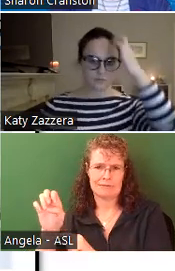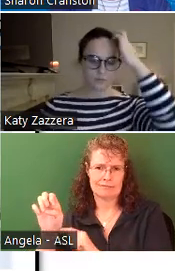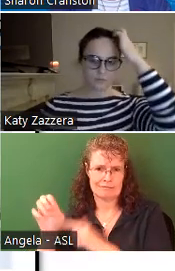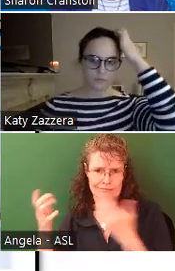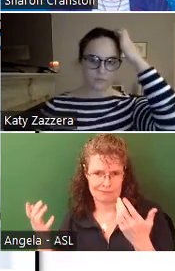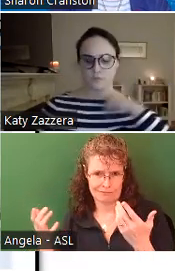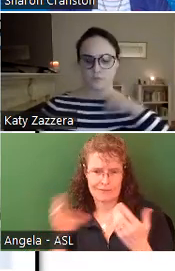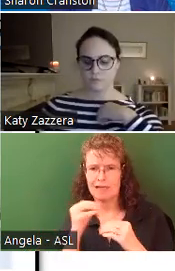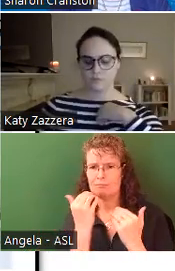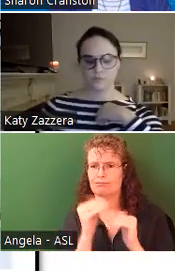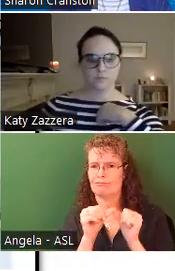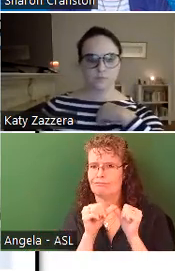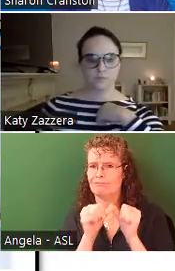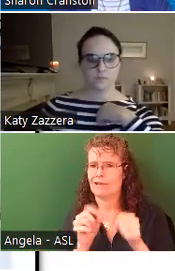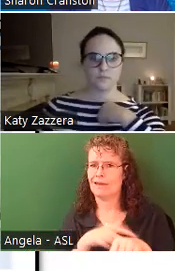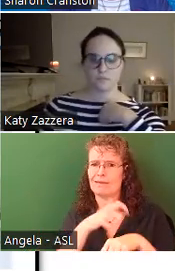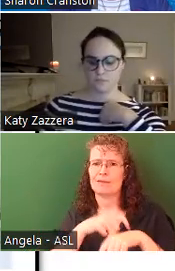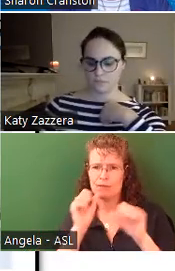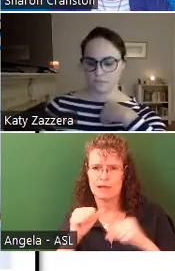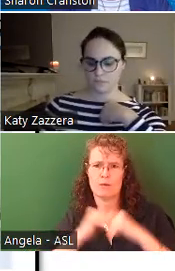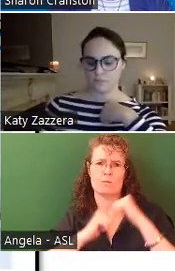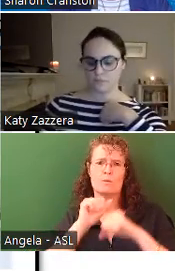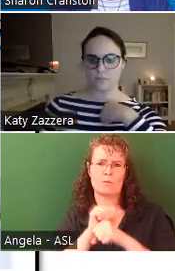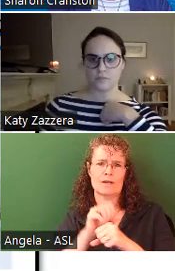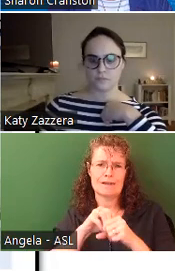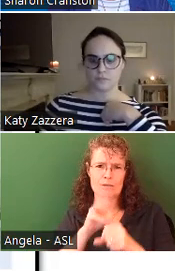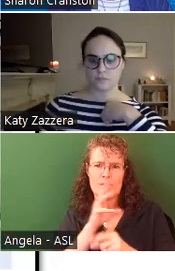limited duration of when we can be working in the water.